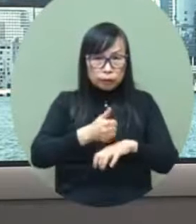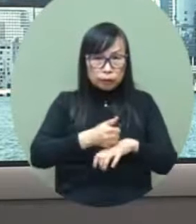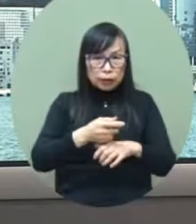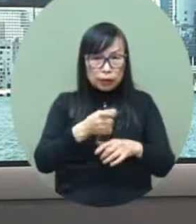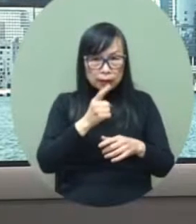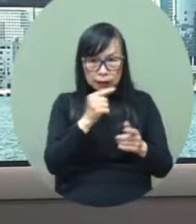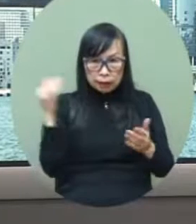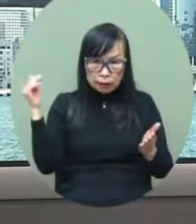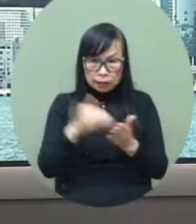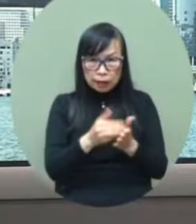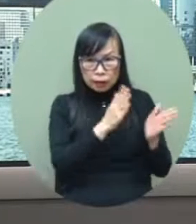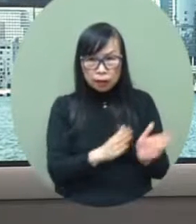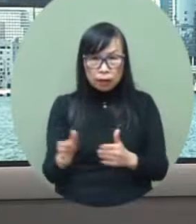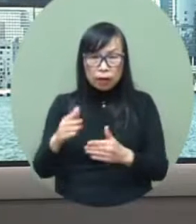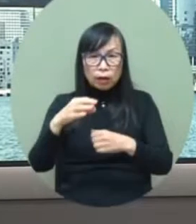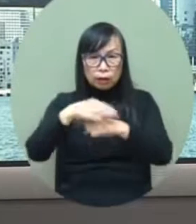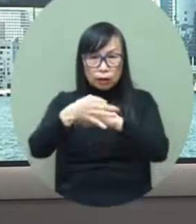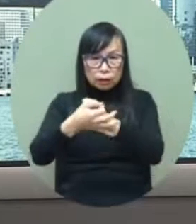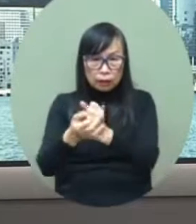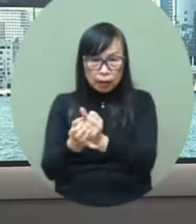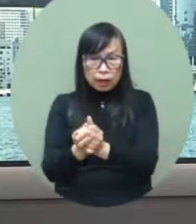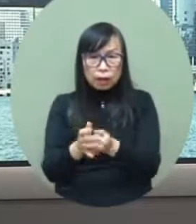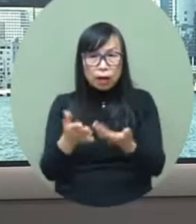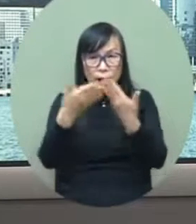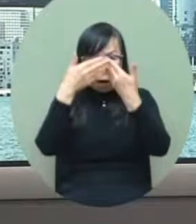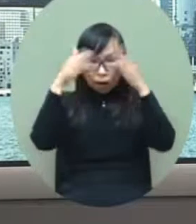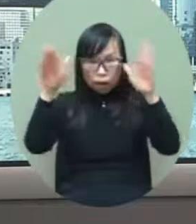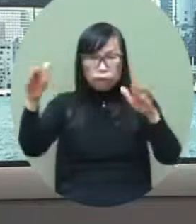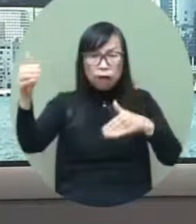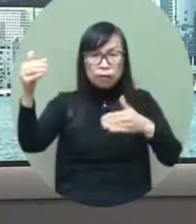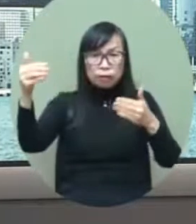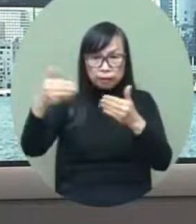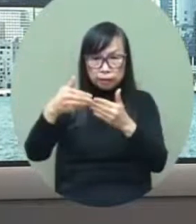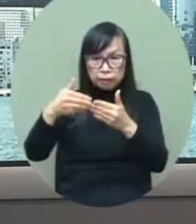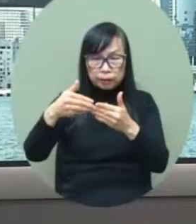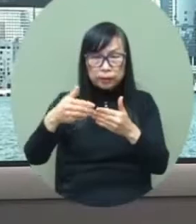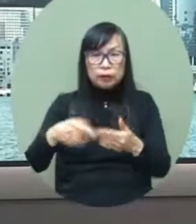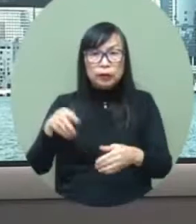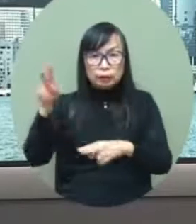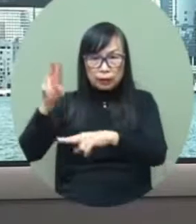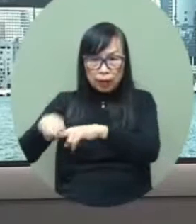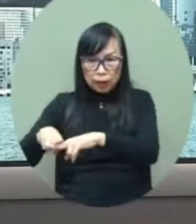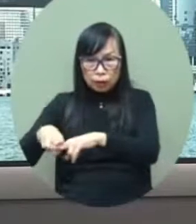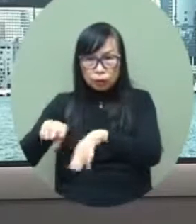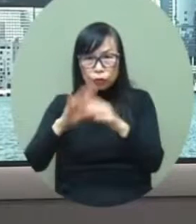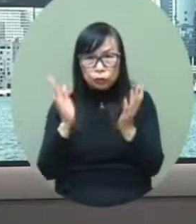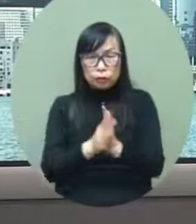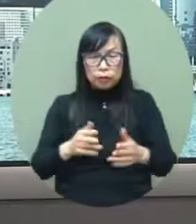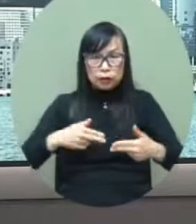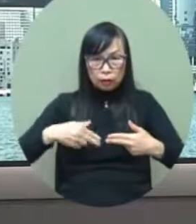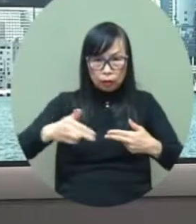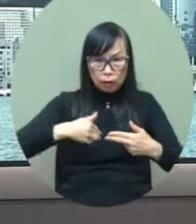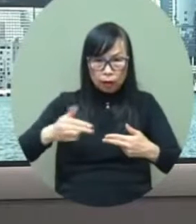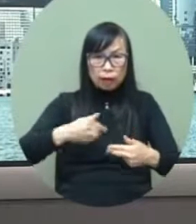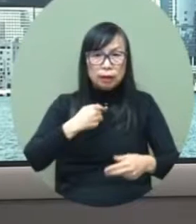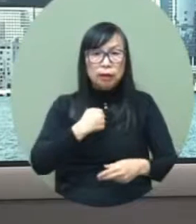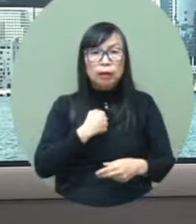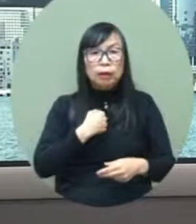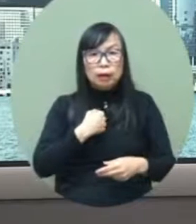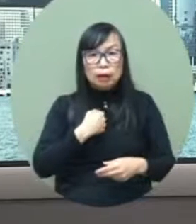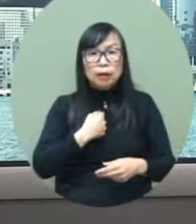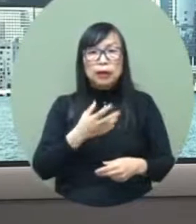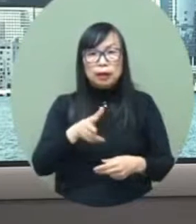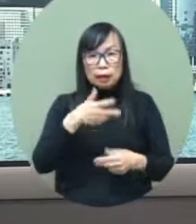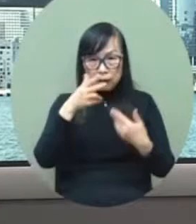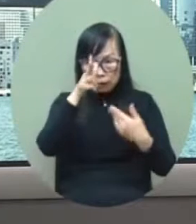arrangement since this government took office we have been planning to connect with the world and